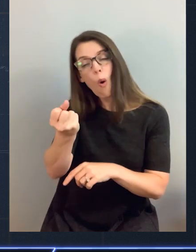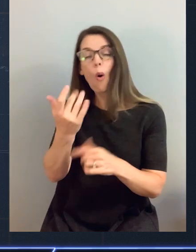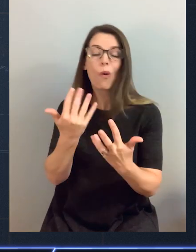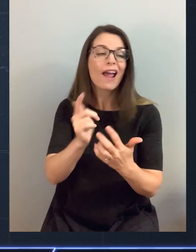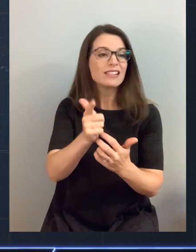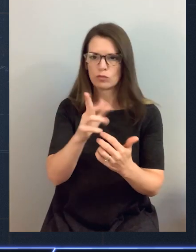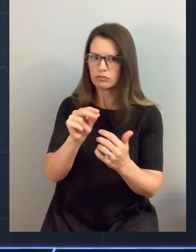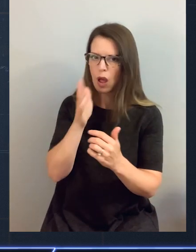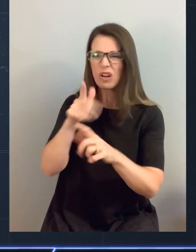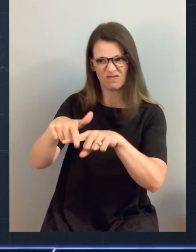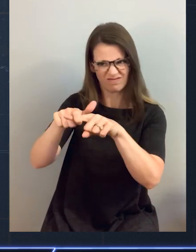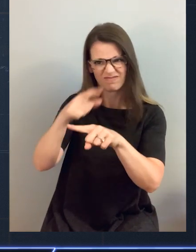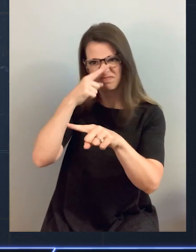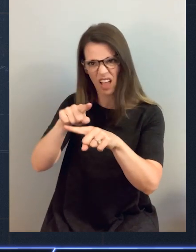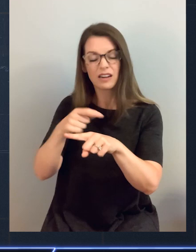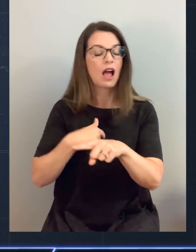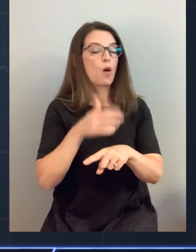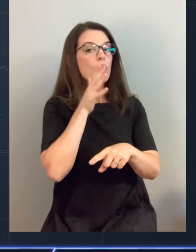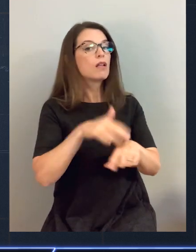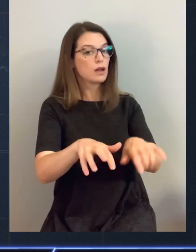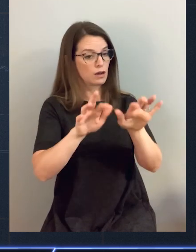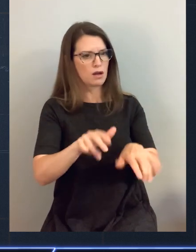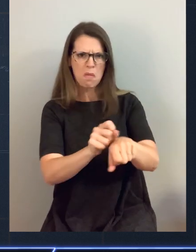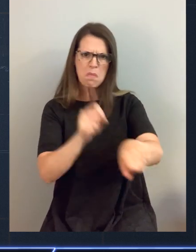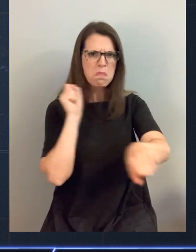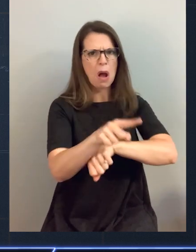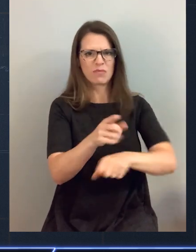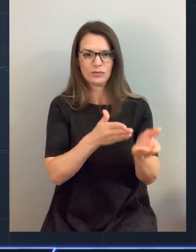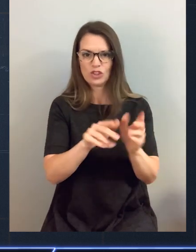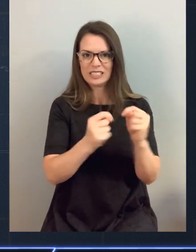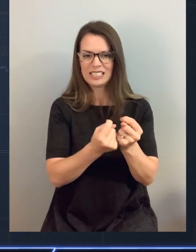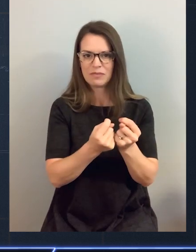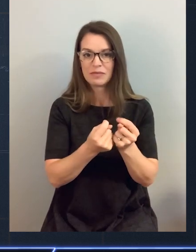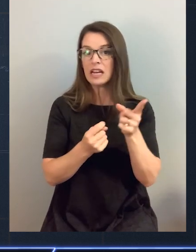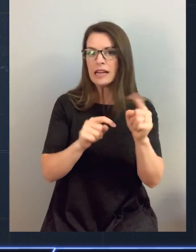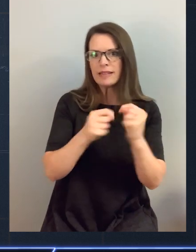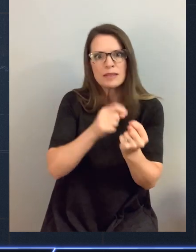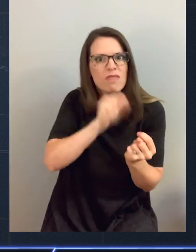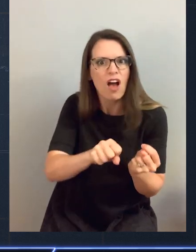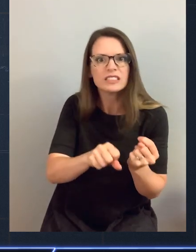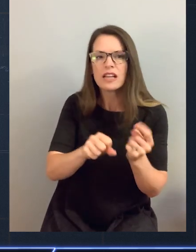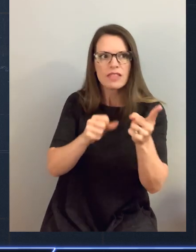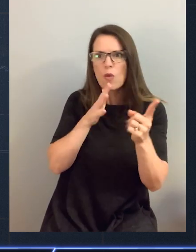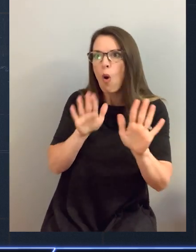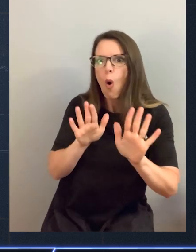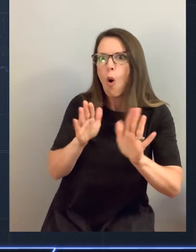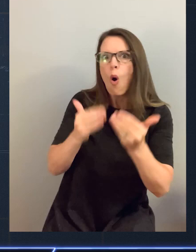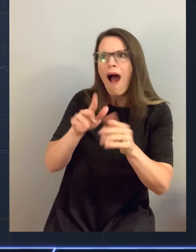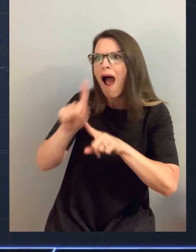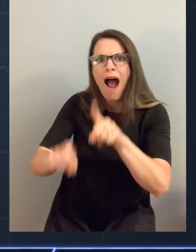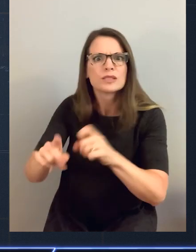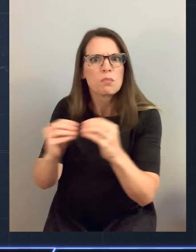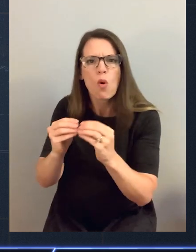feedback right to the appropriate service team. The teams love this immediacy. They'll respond right away and they'll say, ask them this, ask them this,